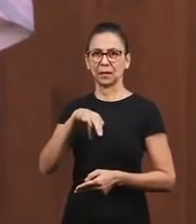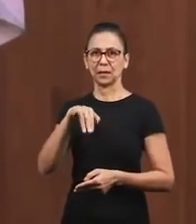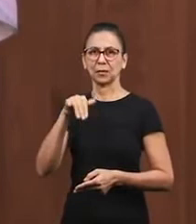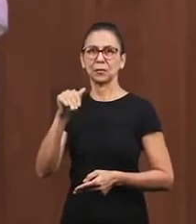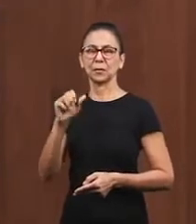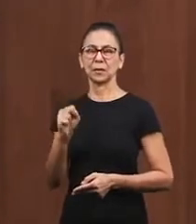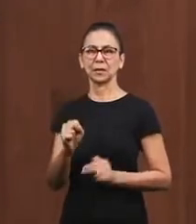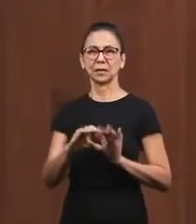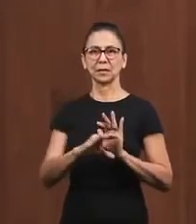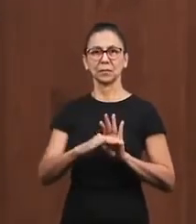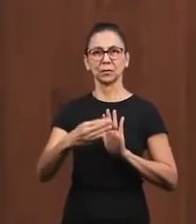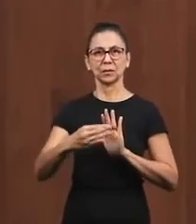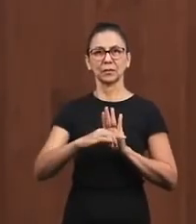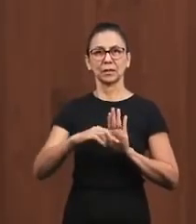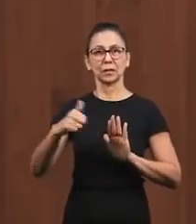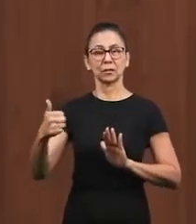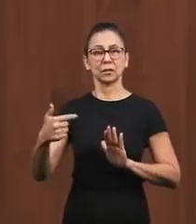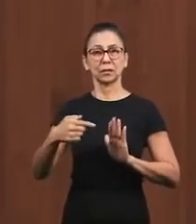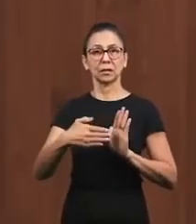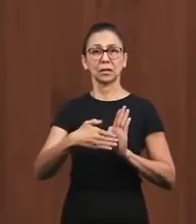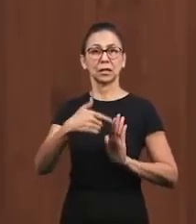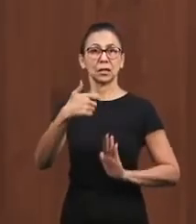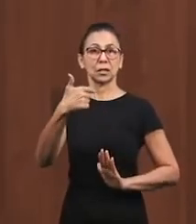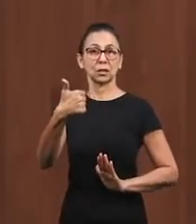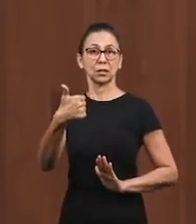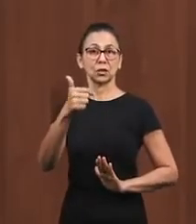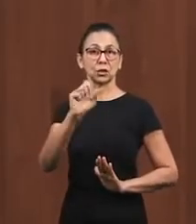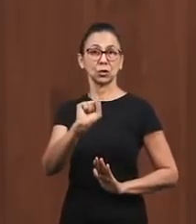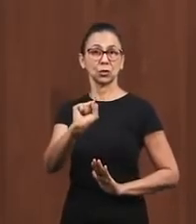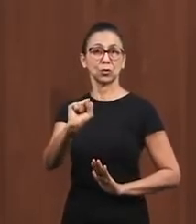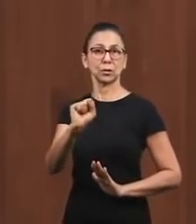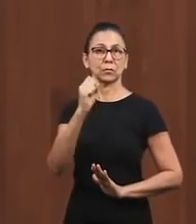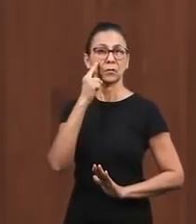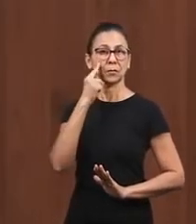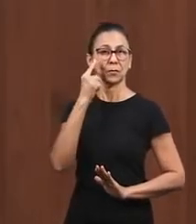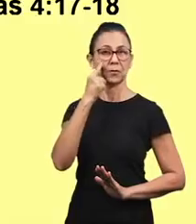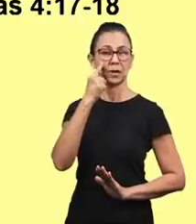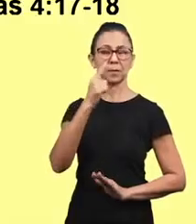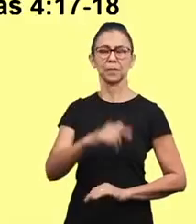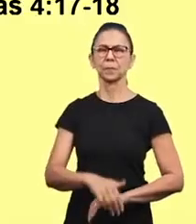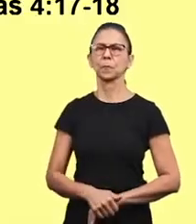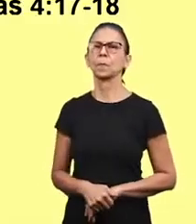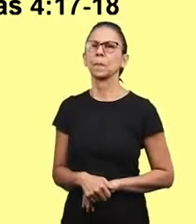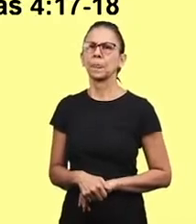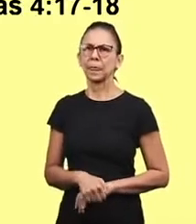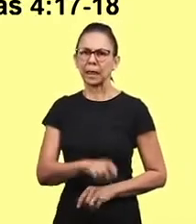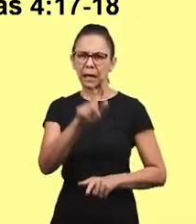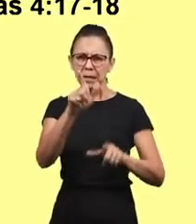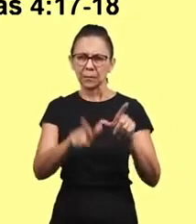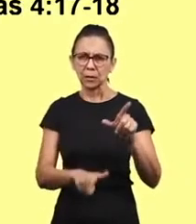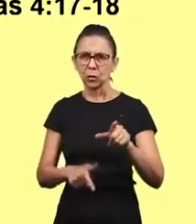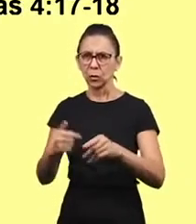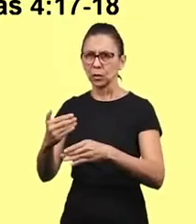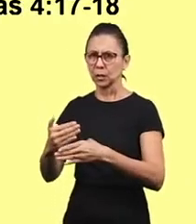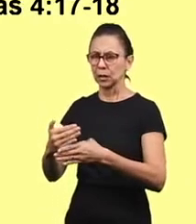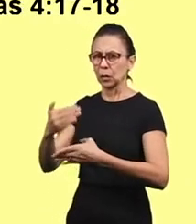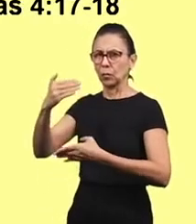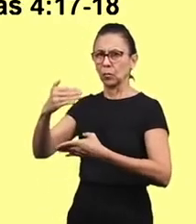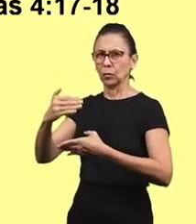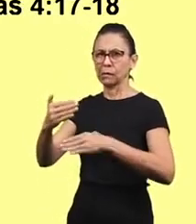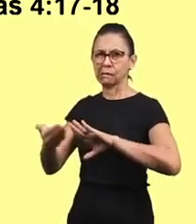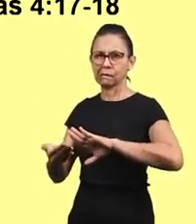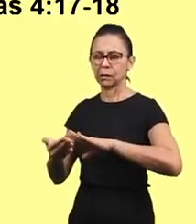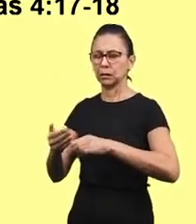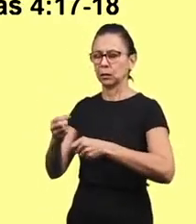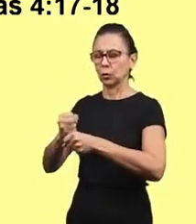4 verse 17 and 18 that says those who built on the wall and those who carried the